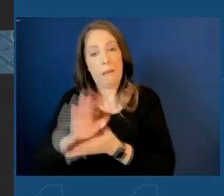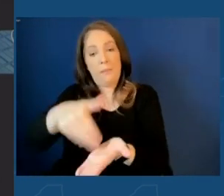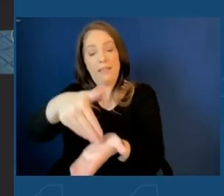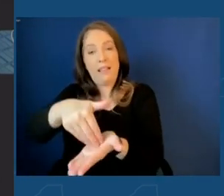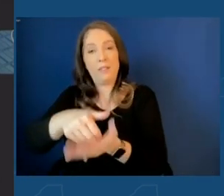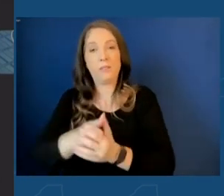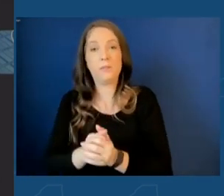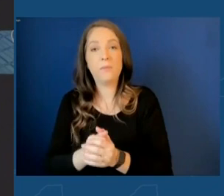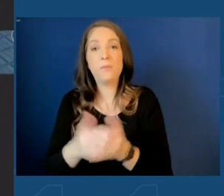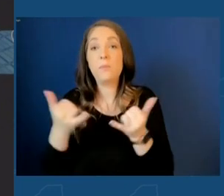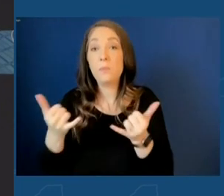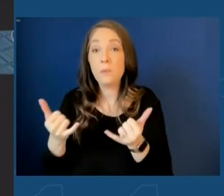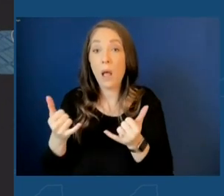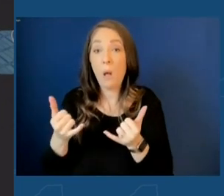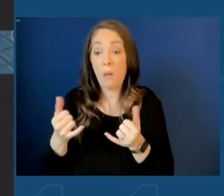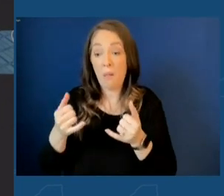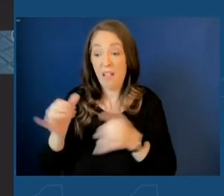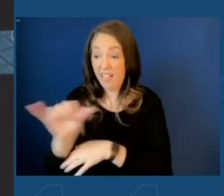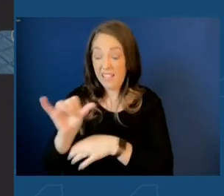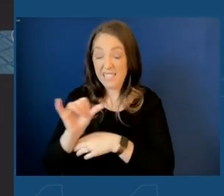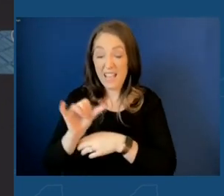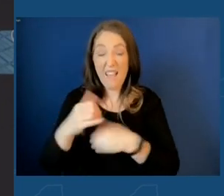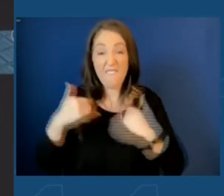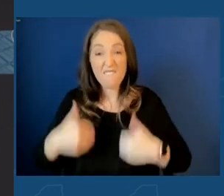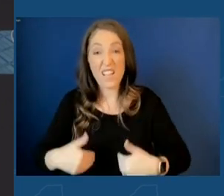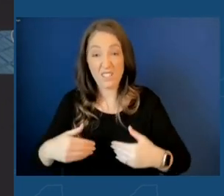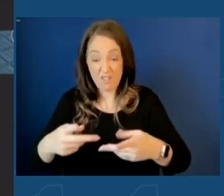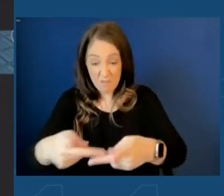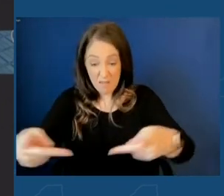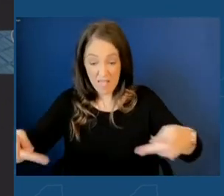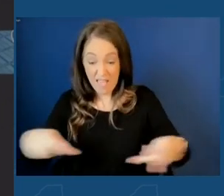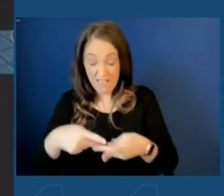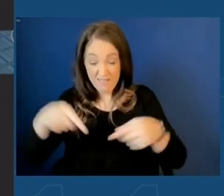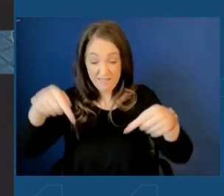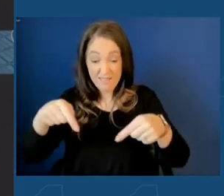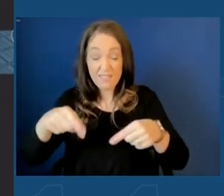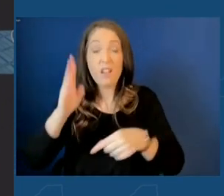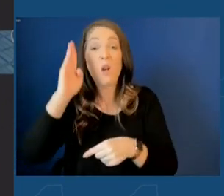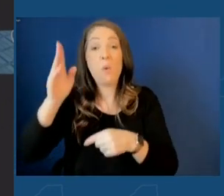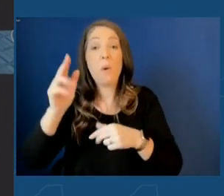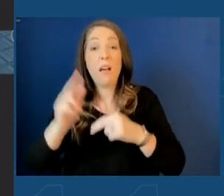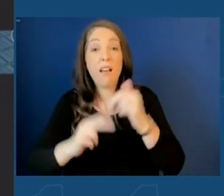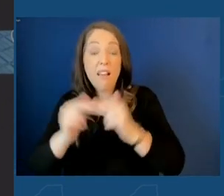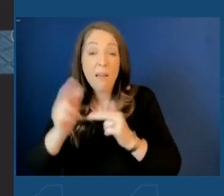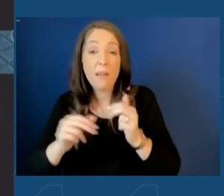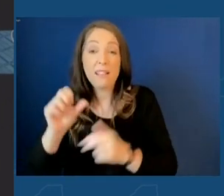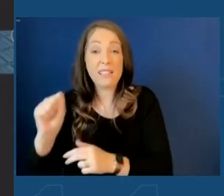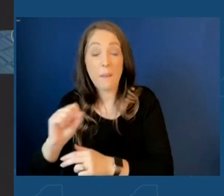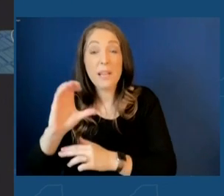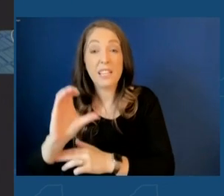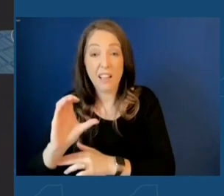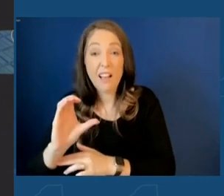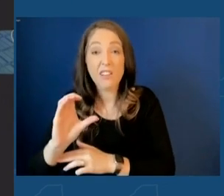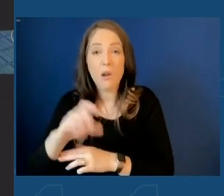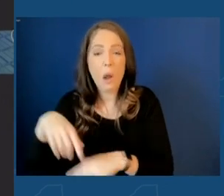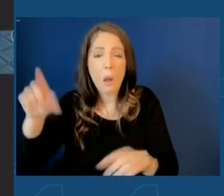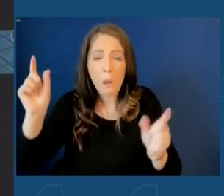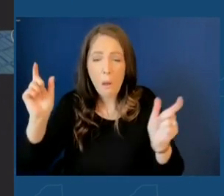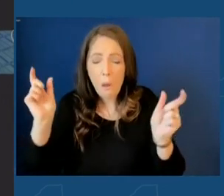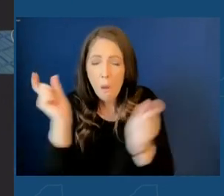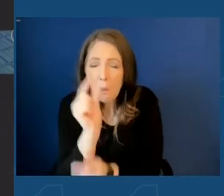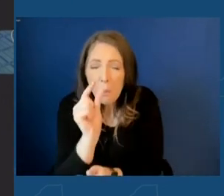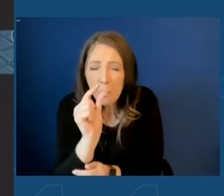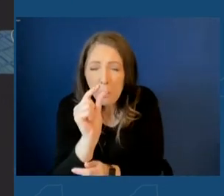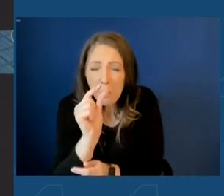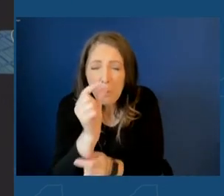along this same physical space, we will build semiconductors, a microscopic device that powers so